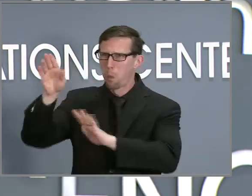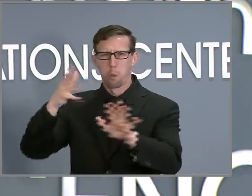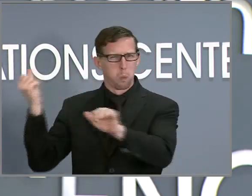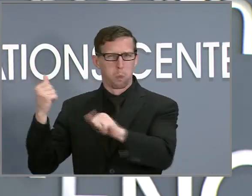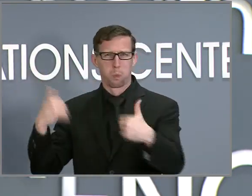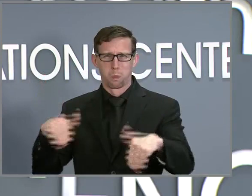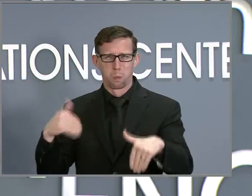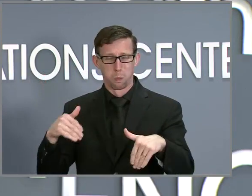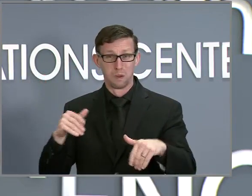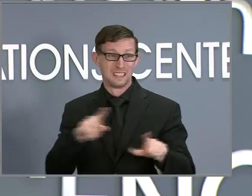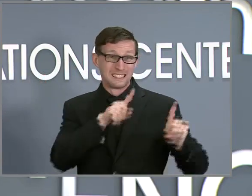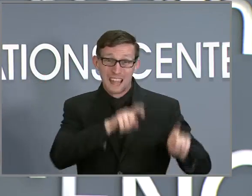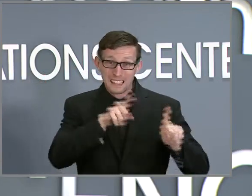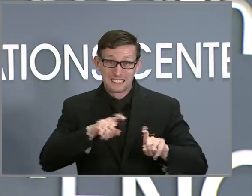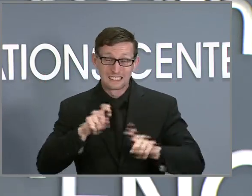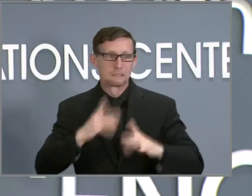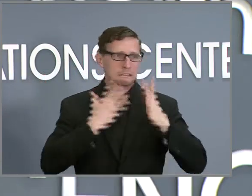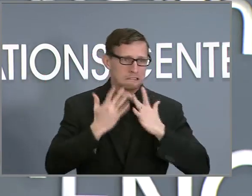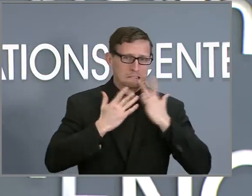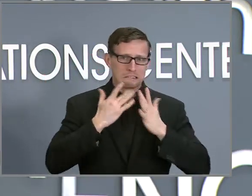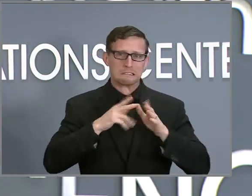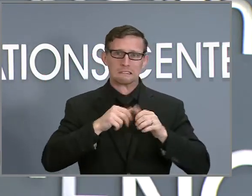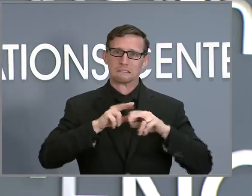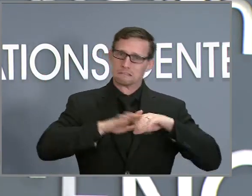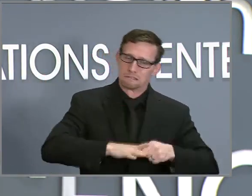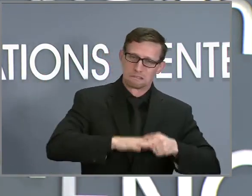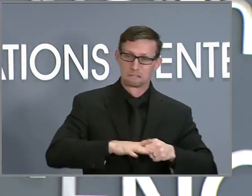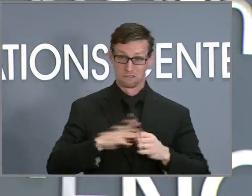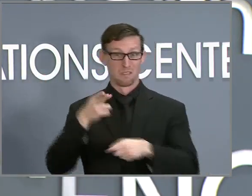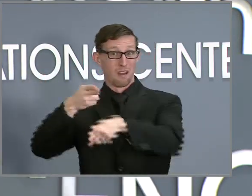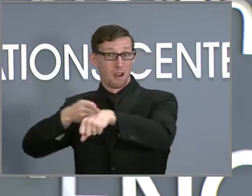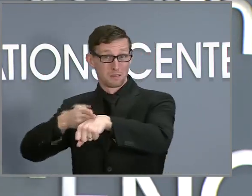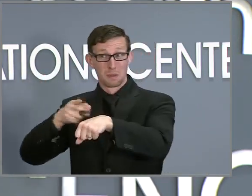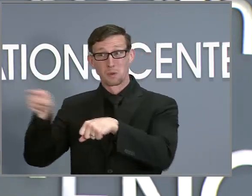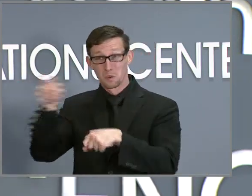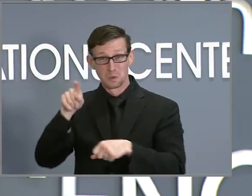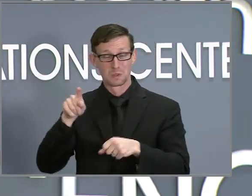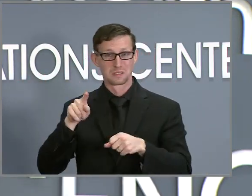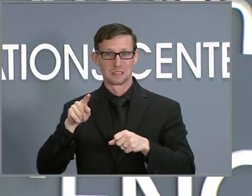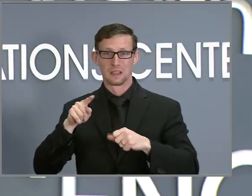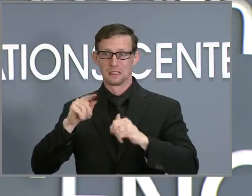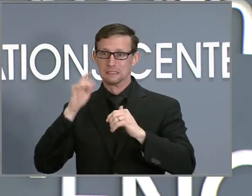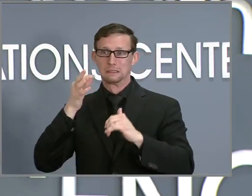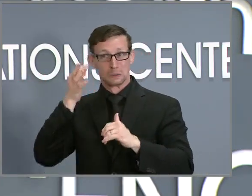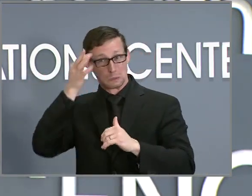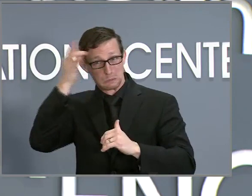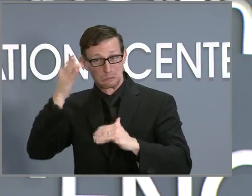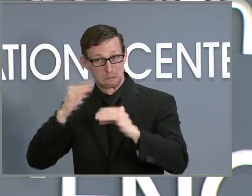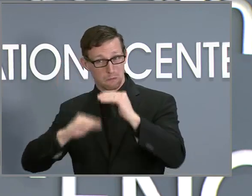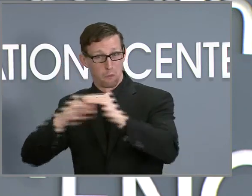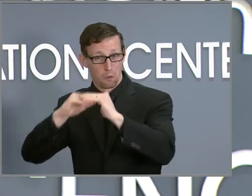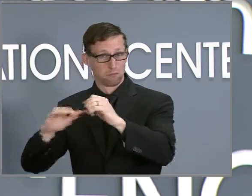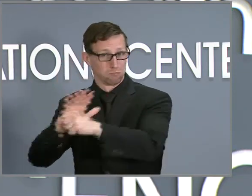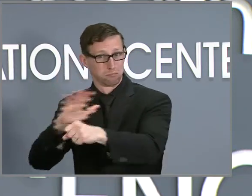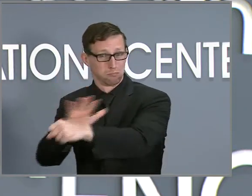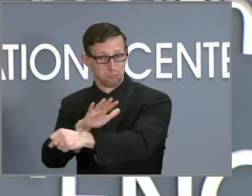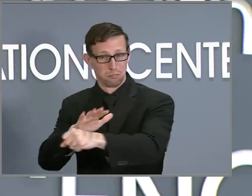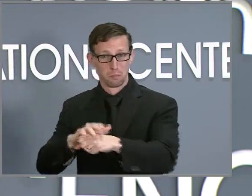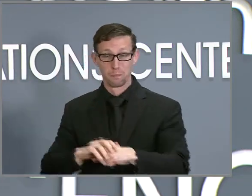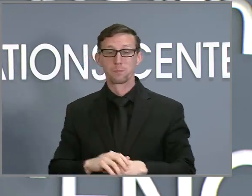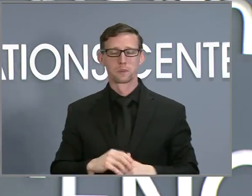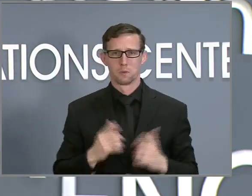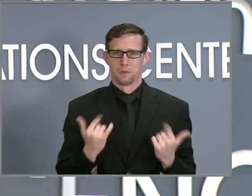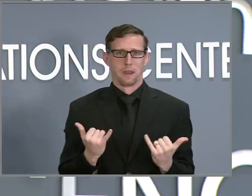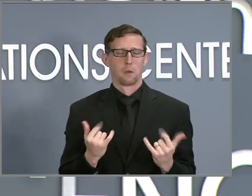testing services and creating concern about hospital capacity. We are taking several steps guided by our laser focus